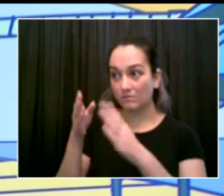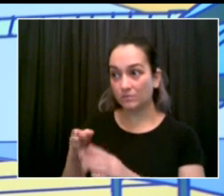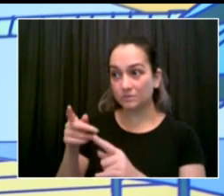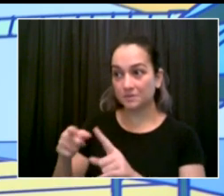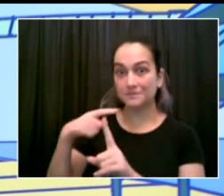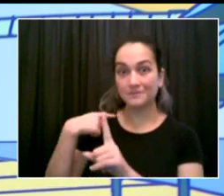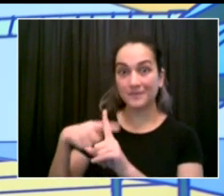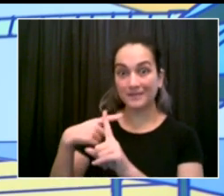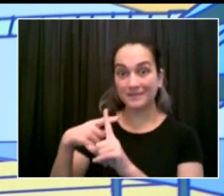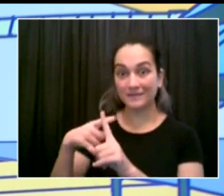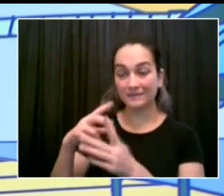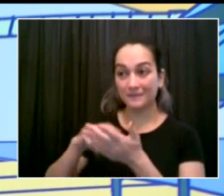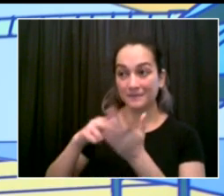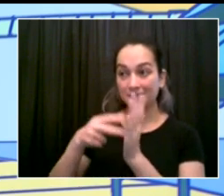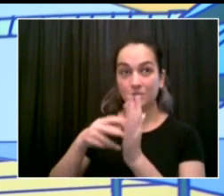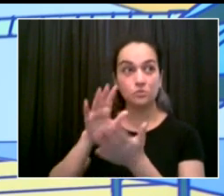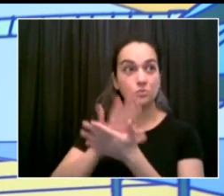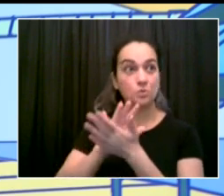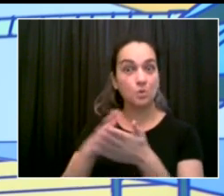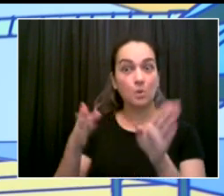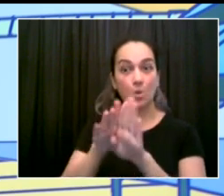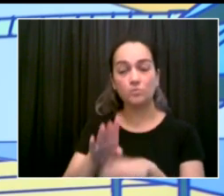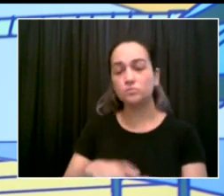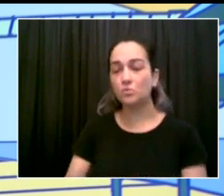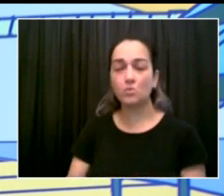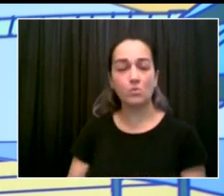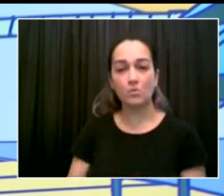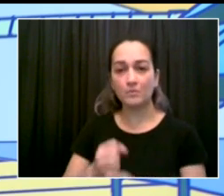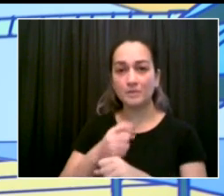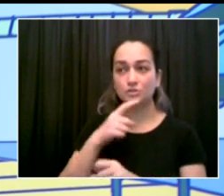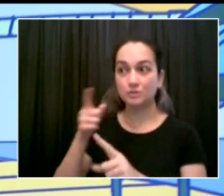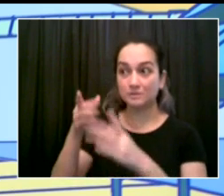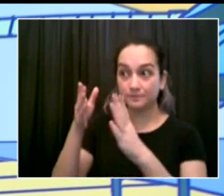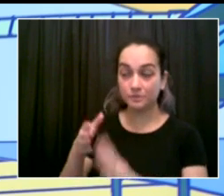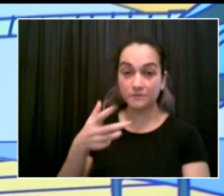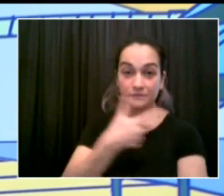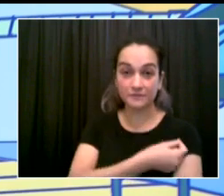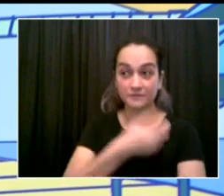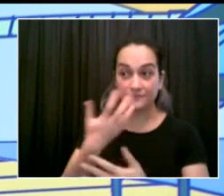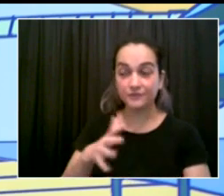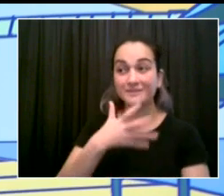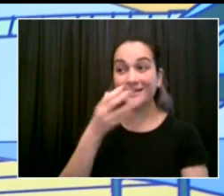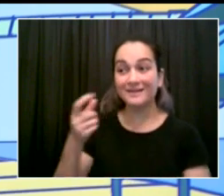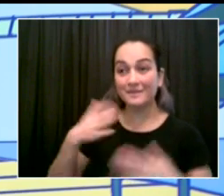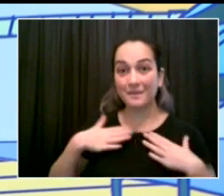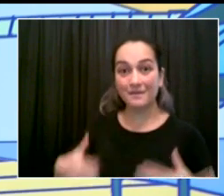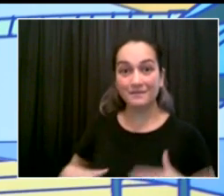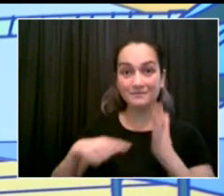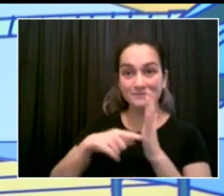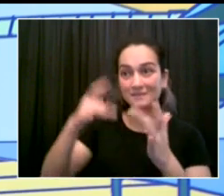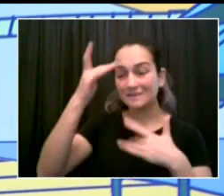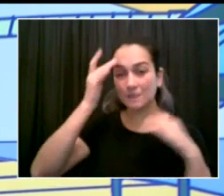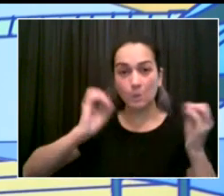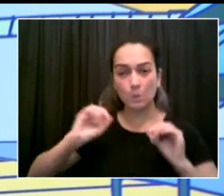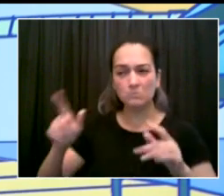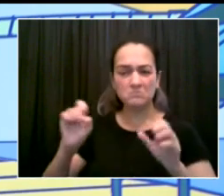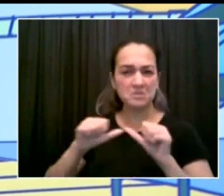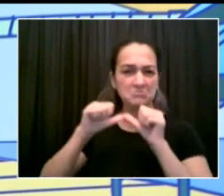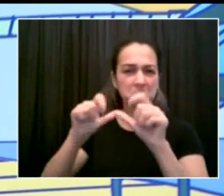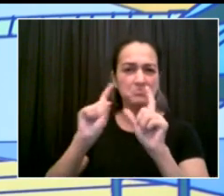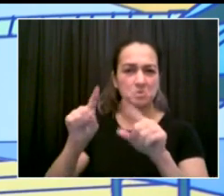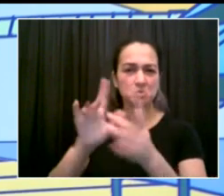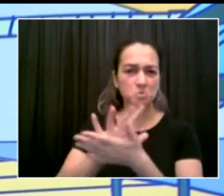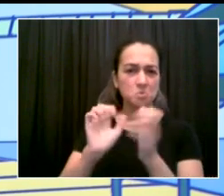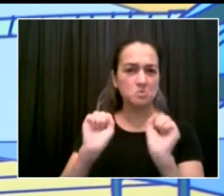need to be ready to provide help for anyone who is quarantining. So, we have a variety of materials ready, different approaches depending on the grade